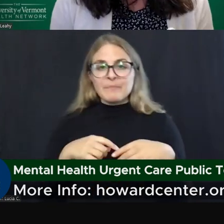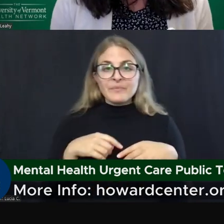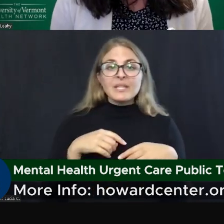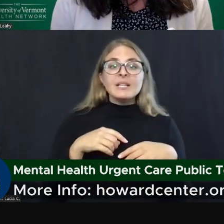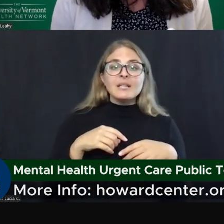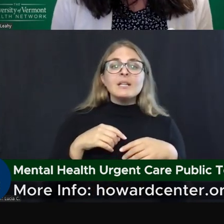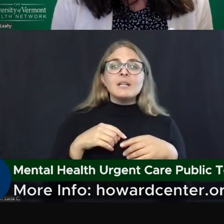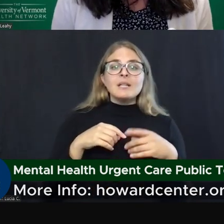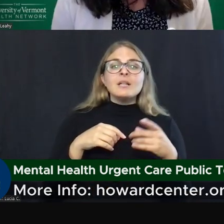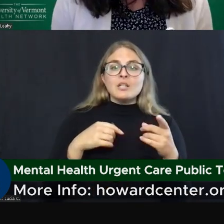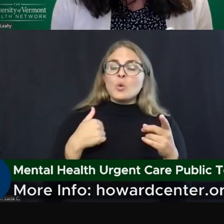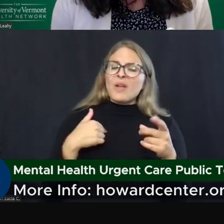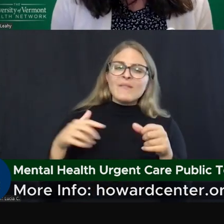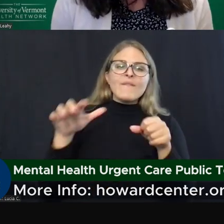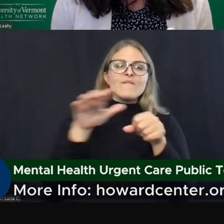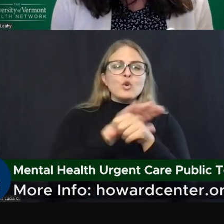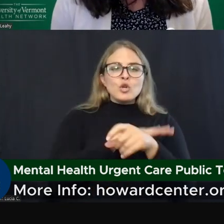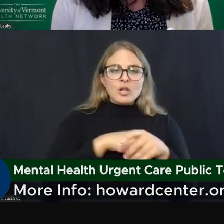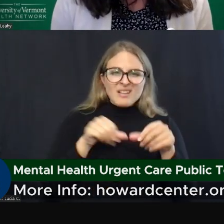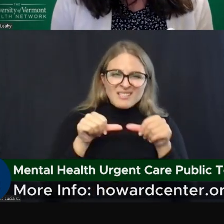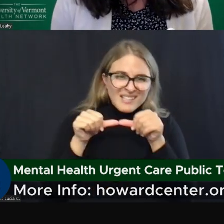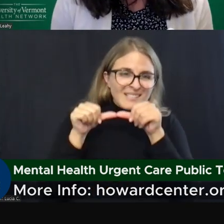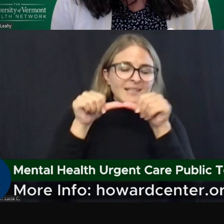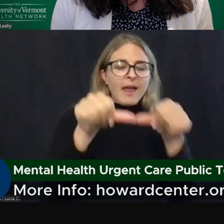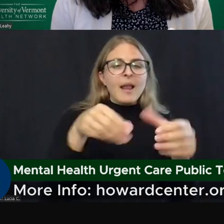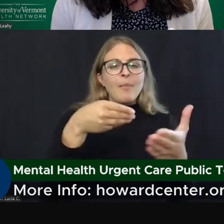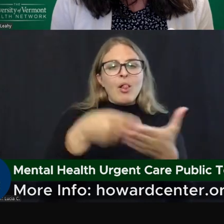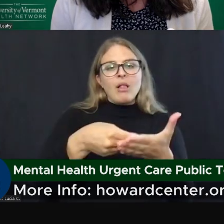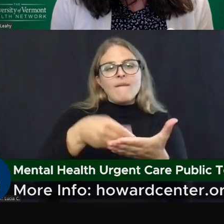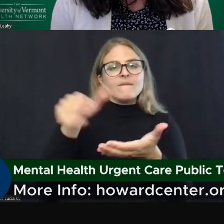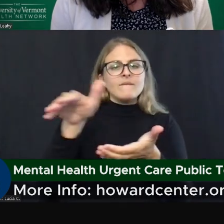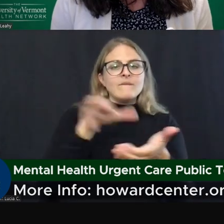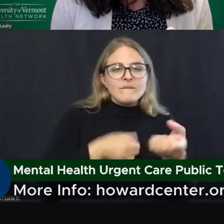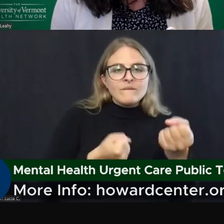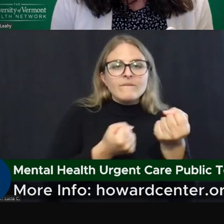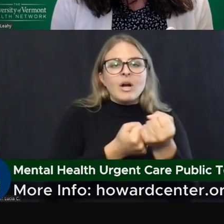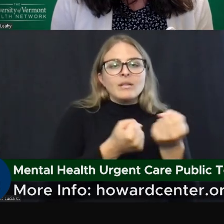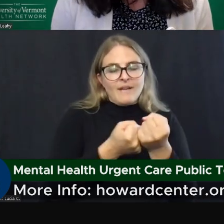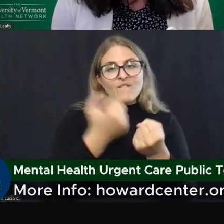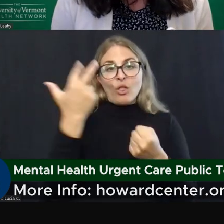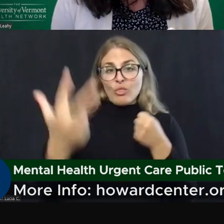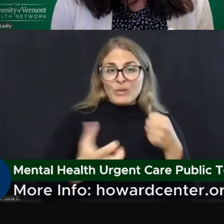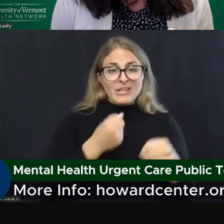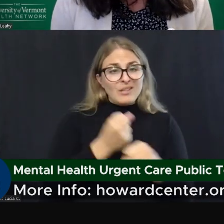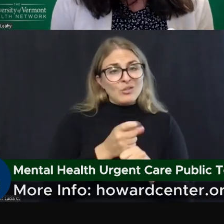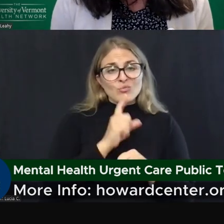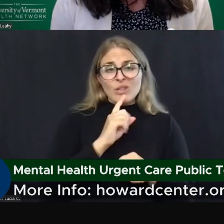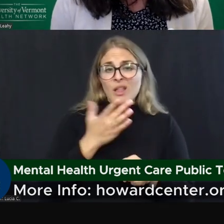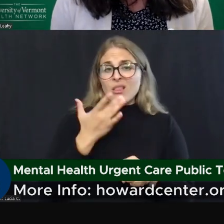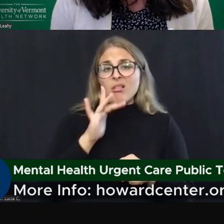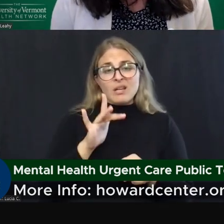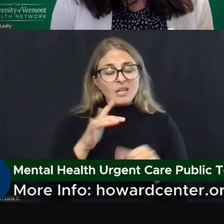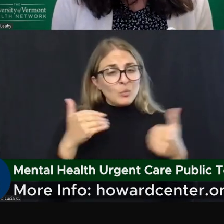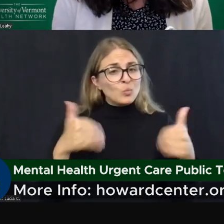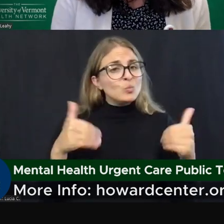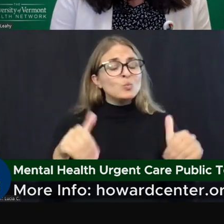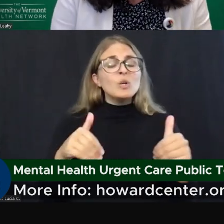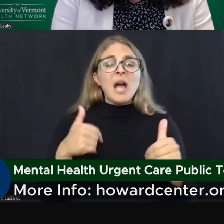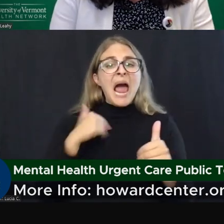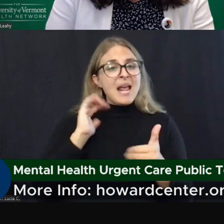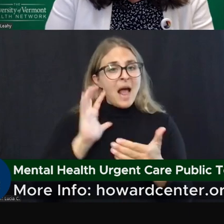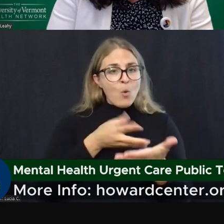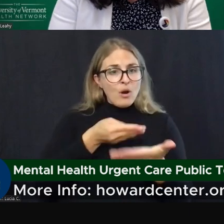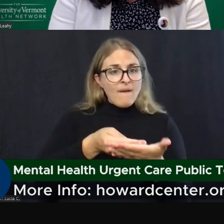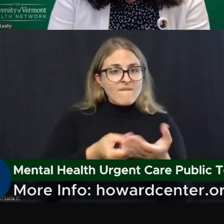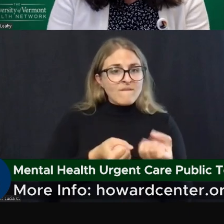full sustainable funding for three years. We feel very lucky and fortunate for that. Because of the funding, we